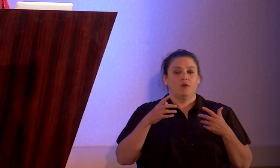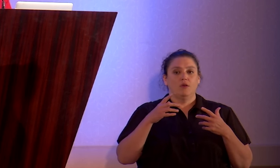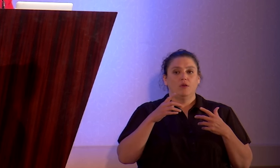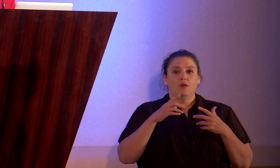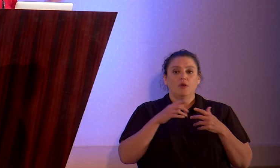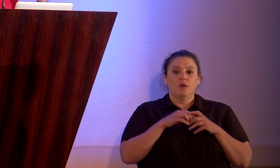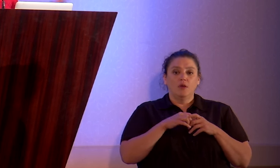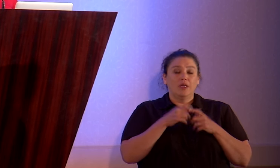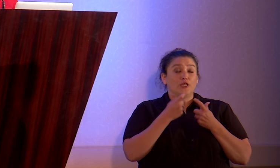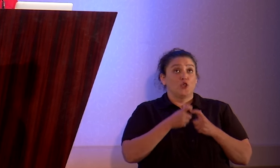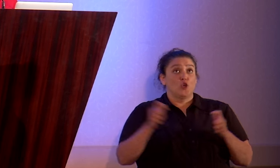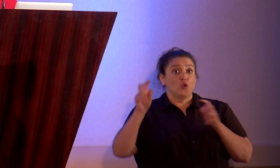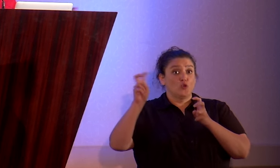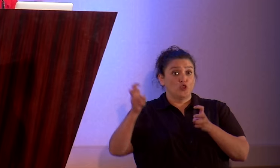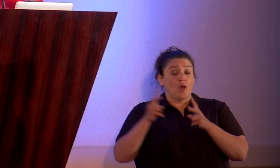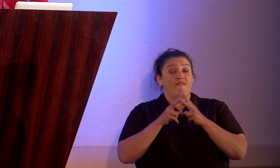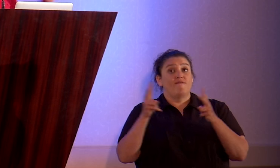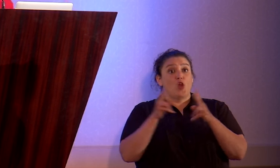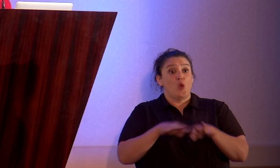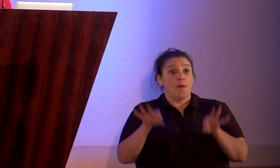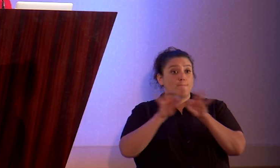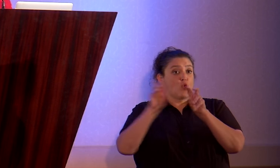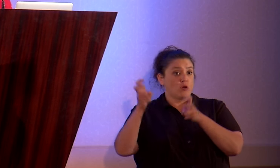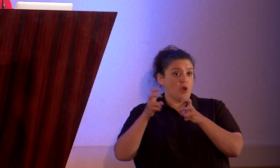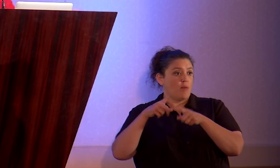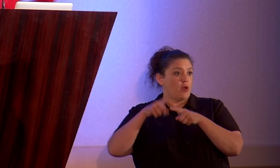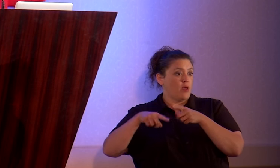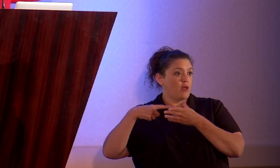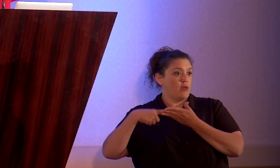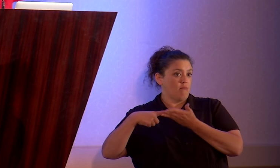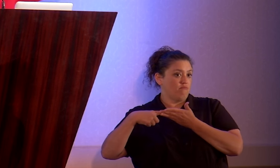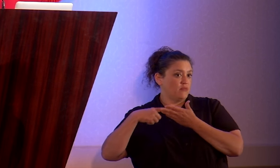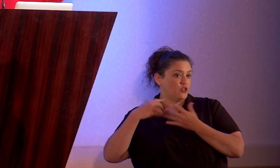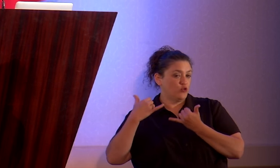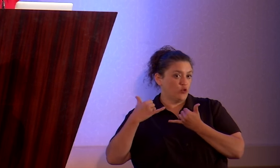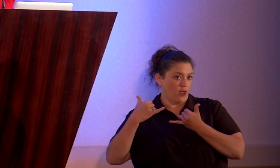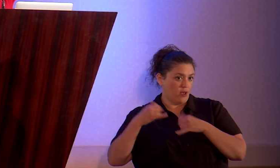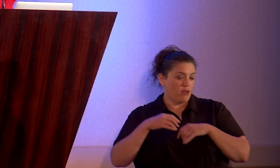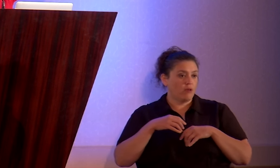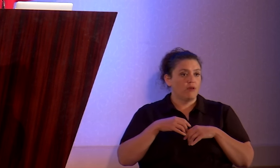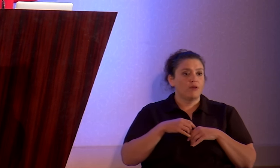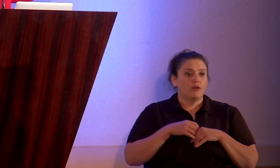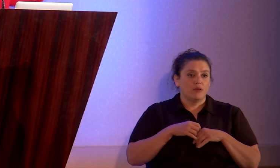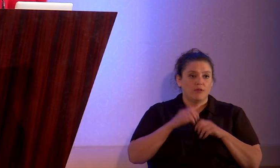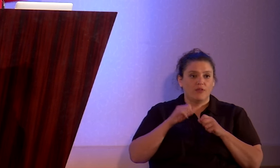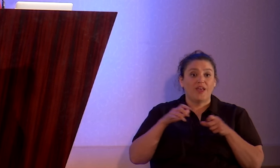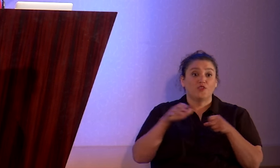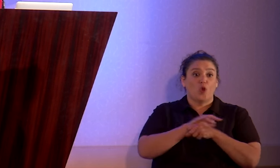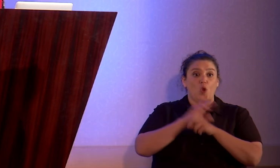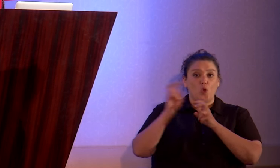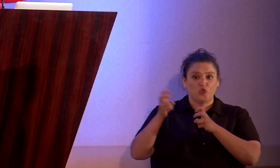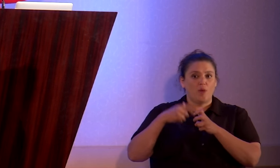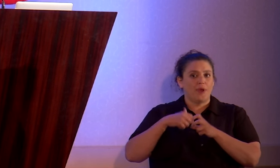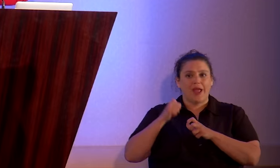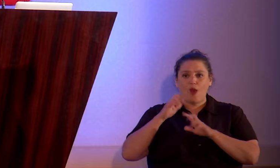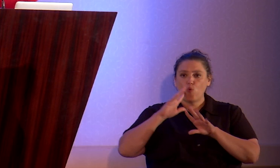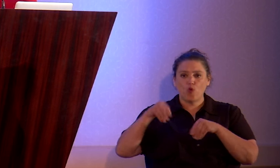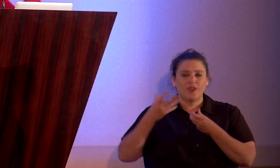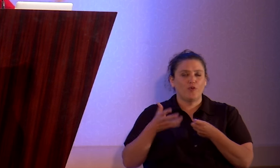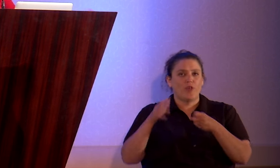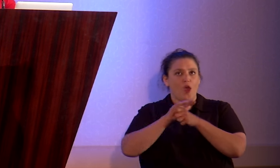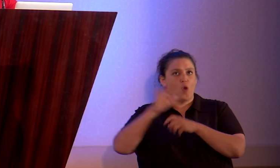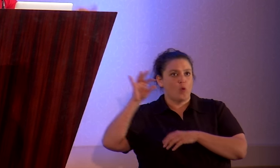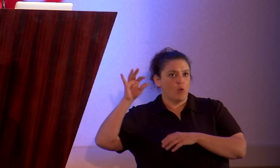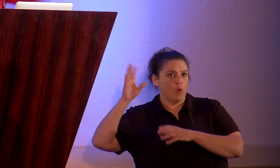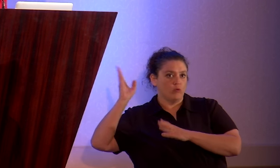topic. It's a hugely important topic. I don't have time to do it justice to say. I actually have a whole talk that I give on this. I promise I'm not going to give you that whole talk now.